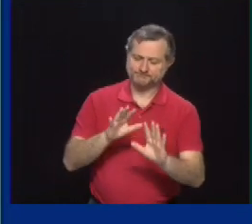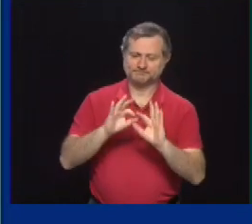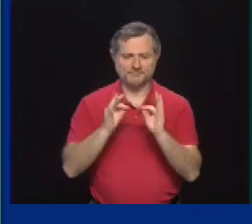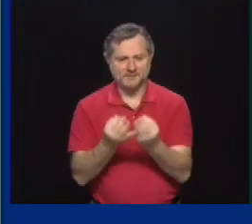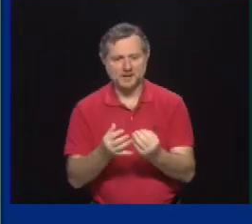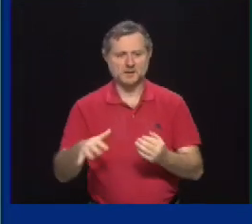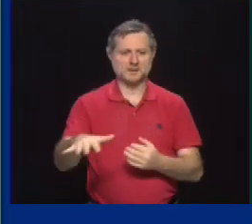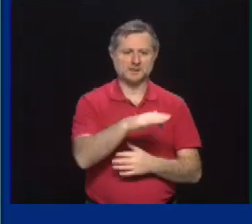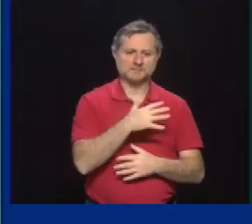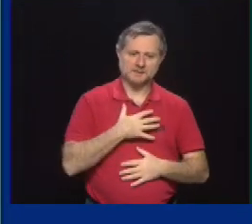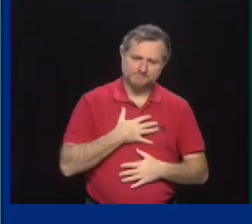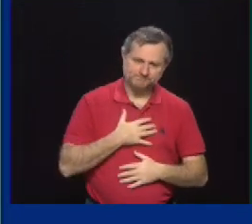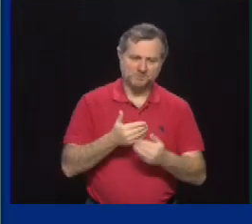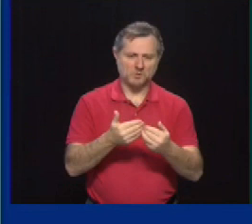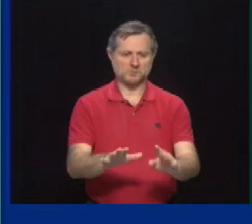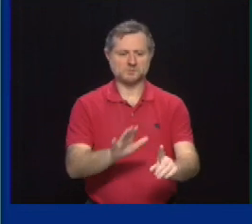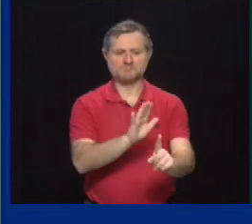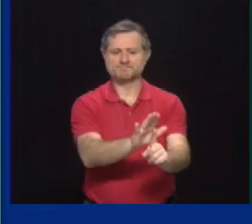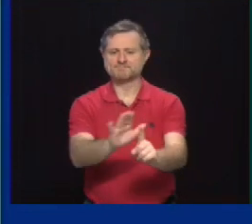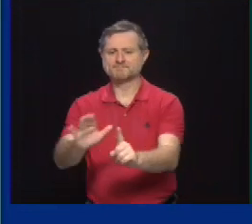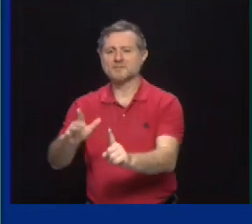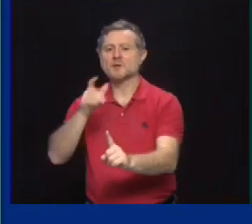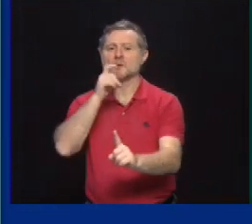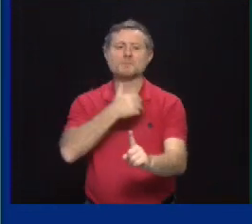related to my husband just in the last week as well.